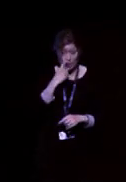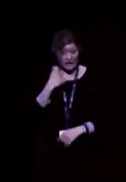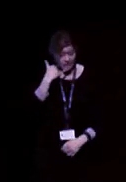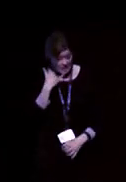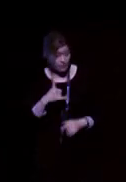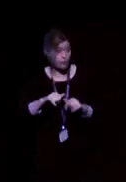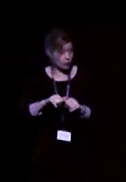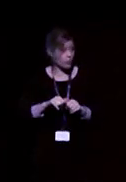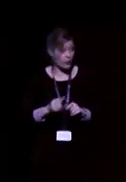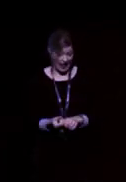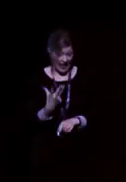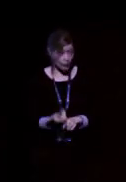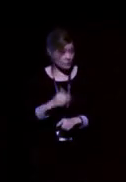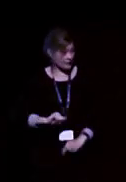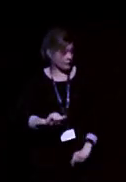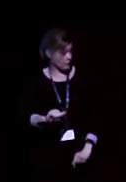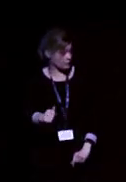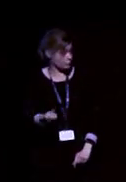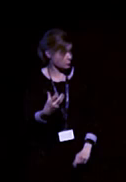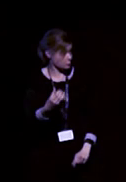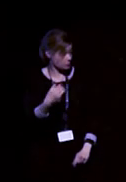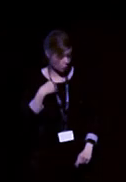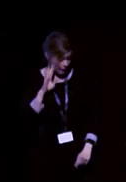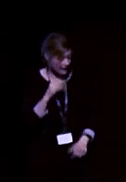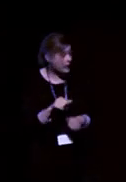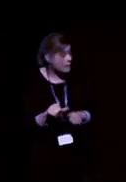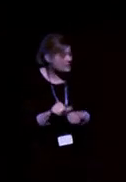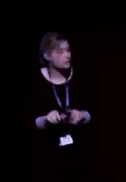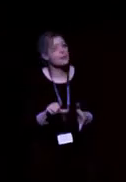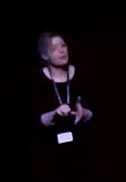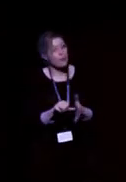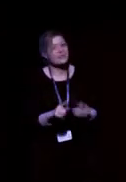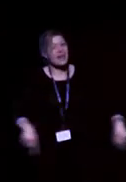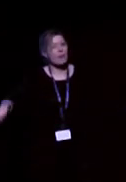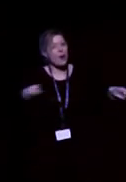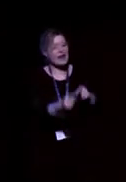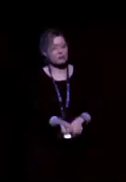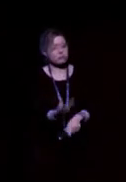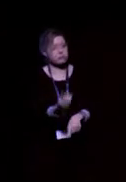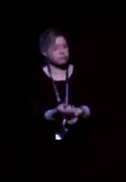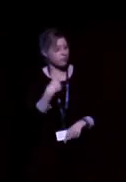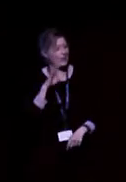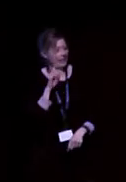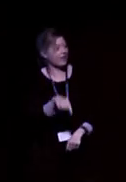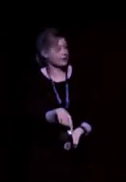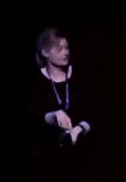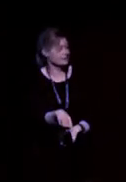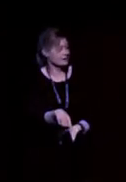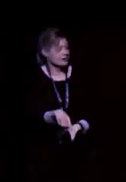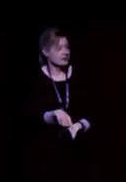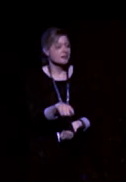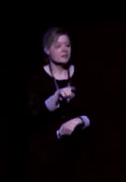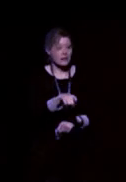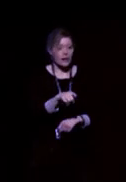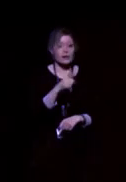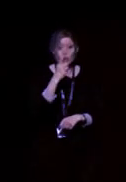loudspeaker. That might help her hear better. But then everyone else is going to hear the conversation. She could